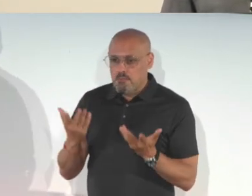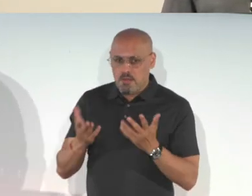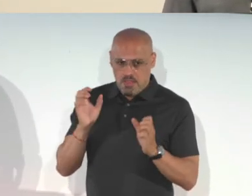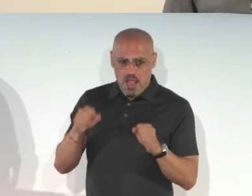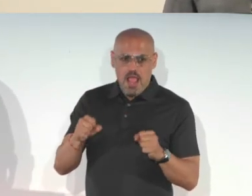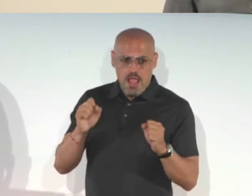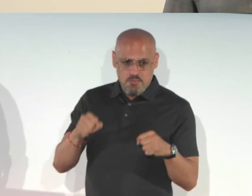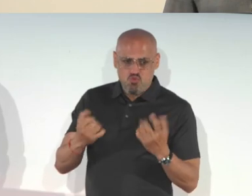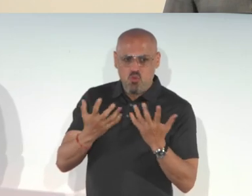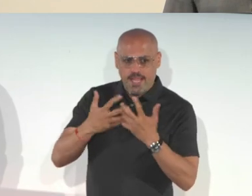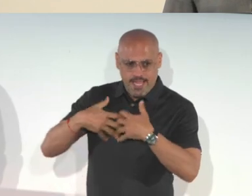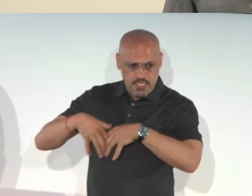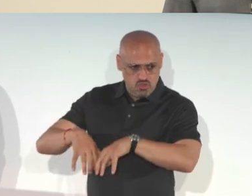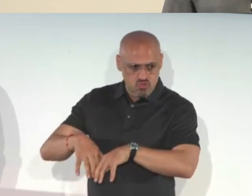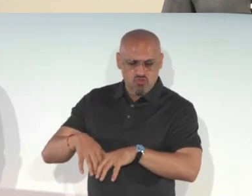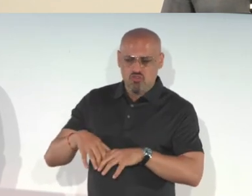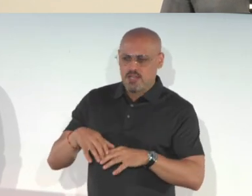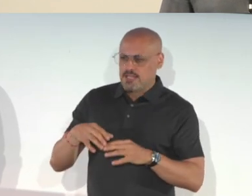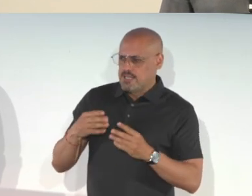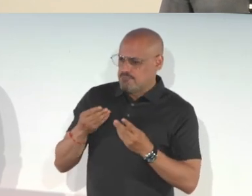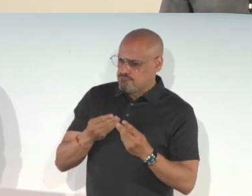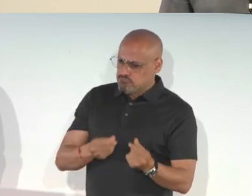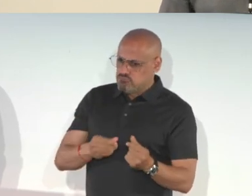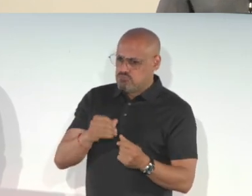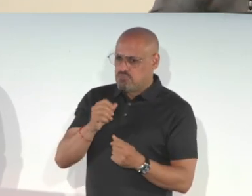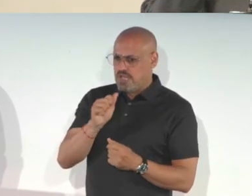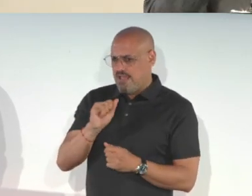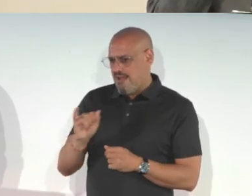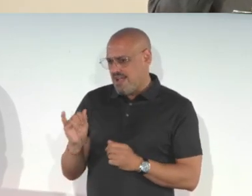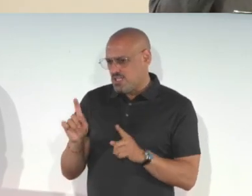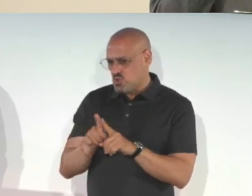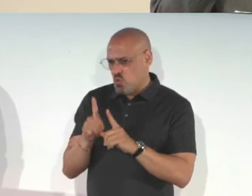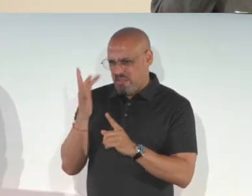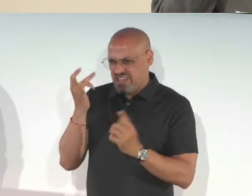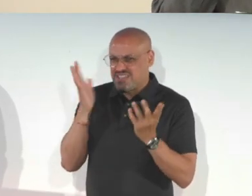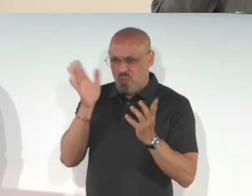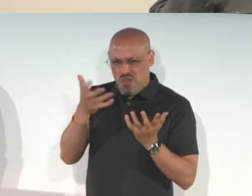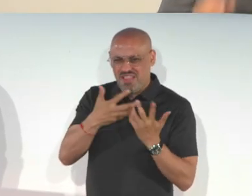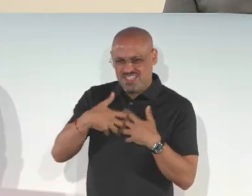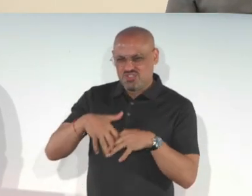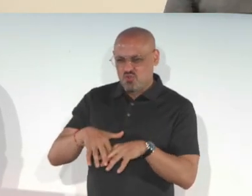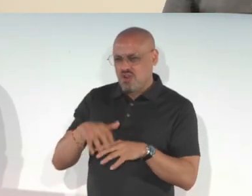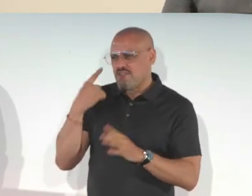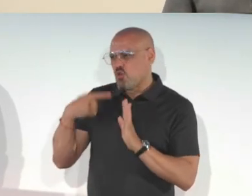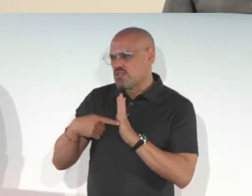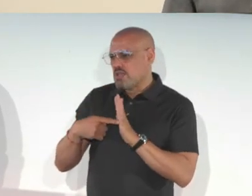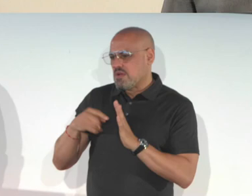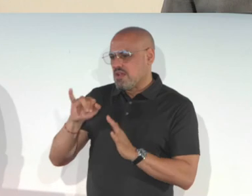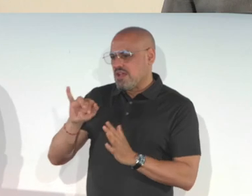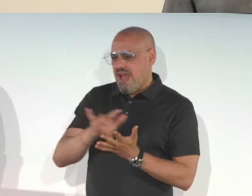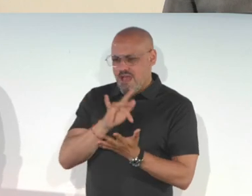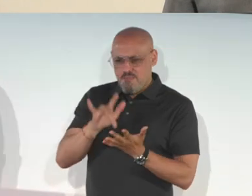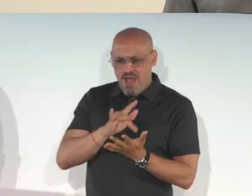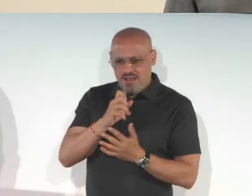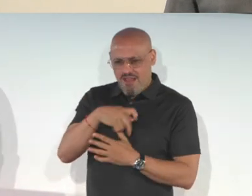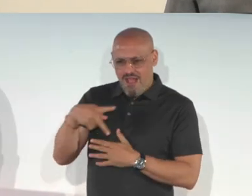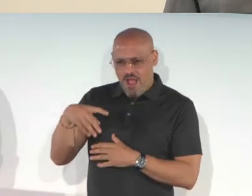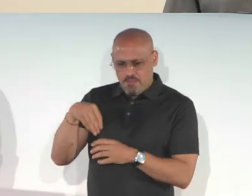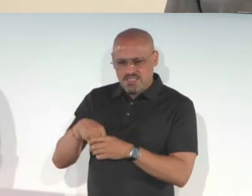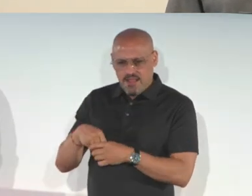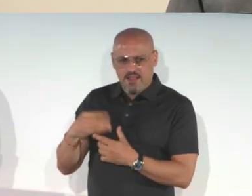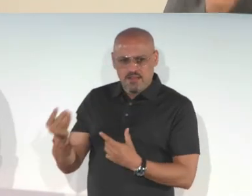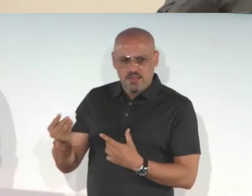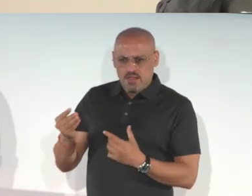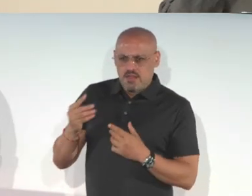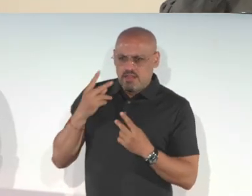know that they will integrate some apps. So maybe they will be able to integrate seeing AI as well,